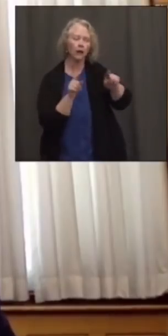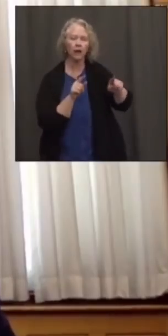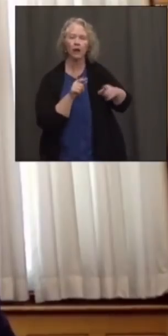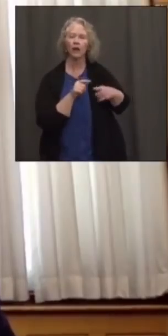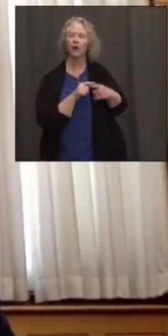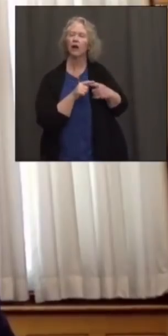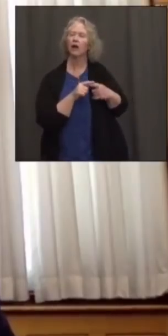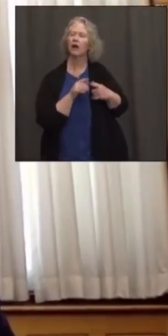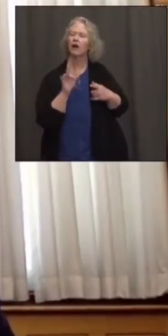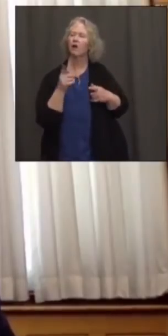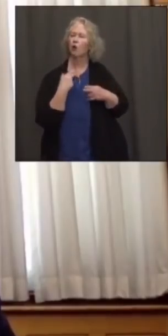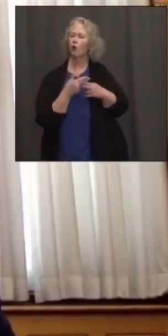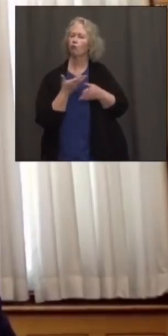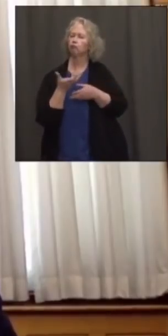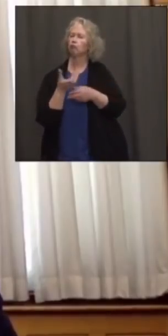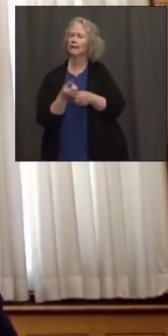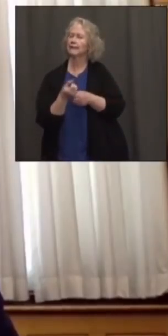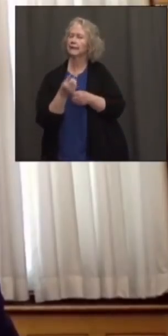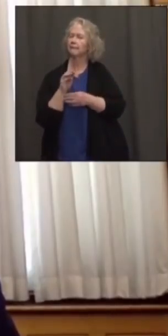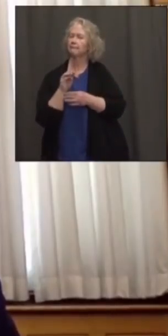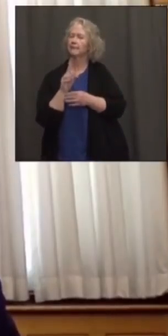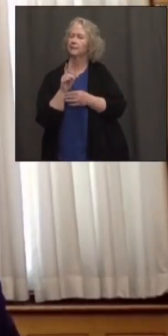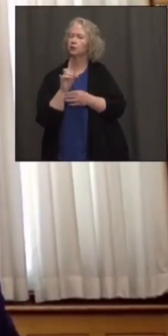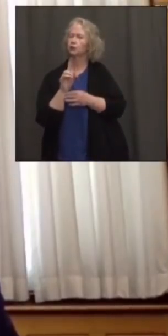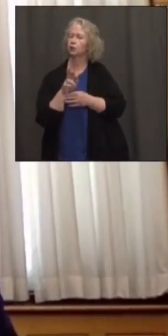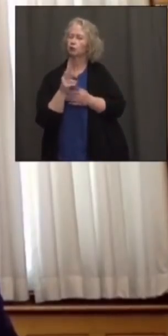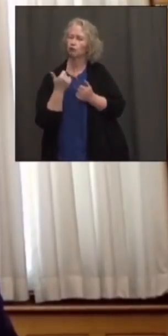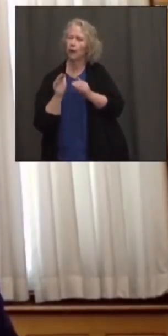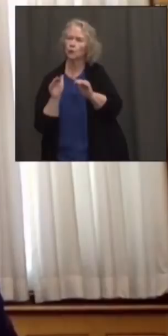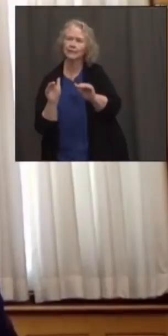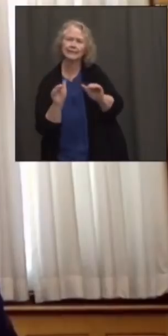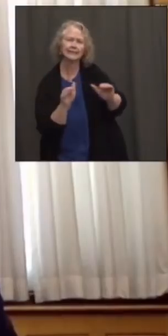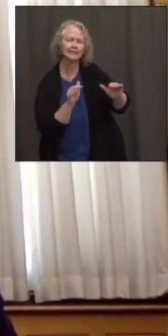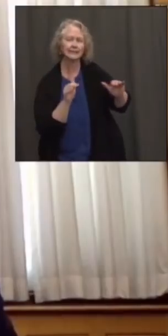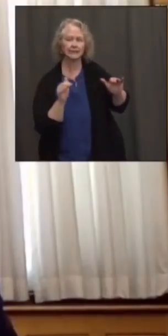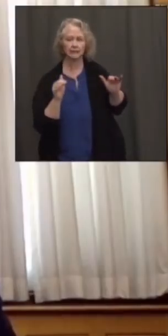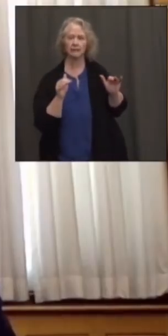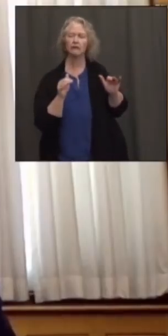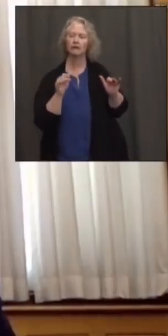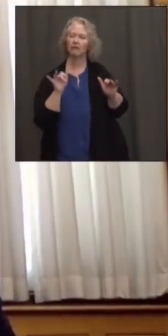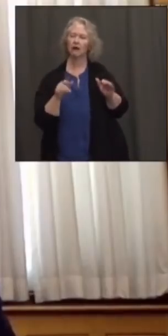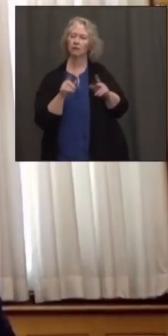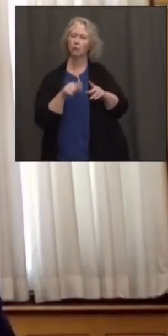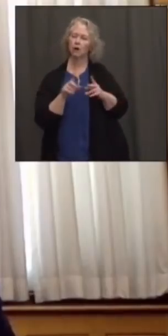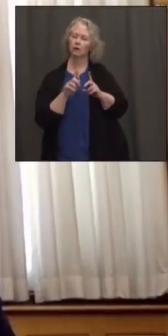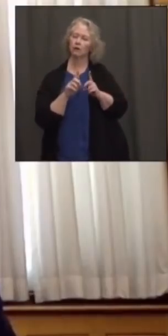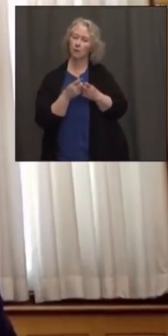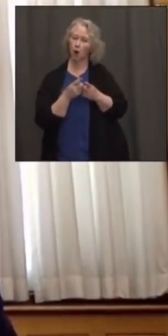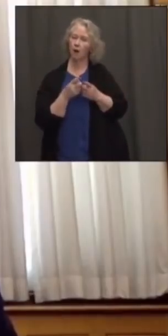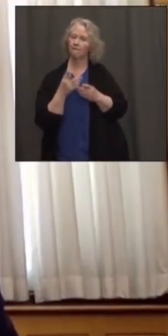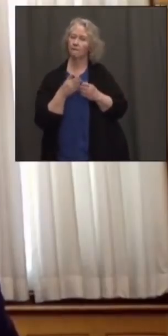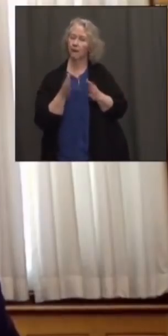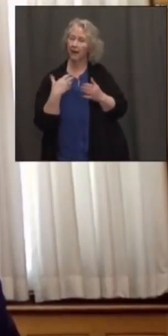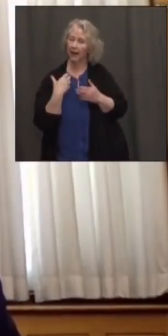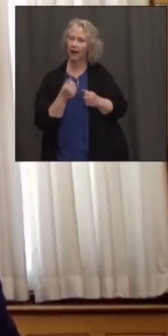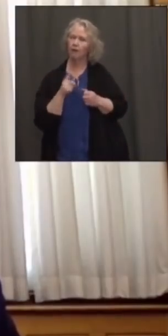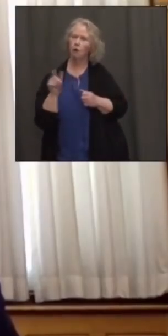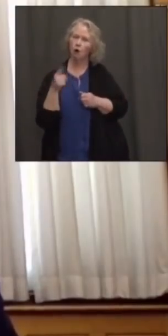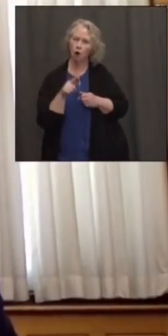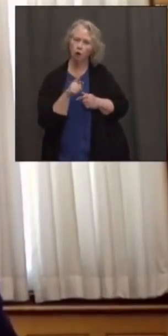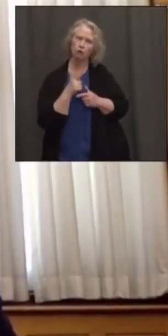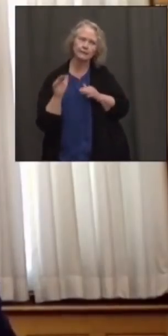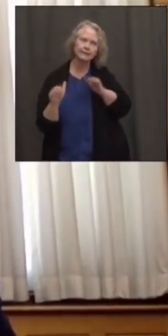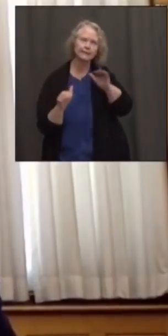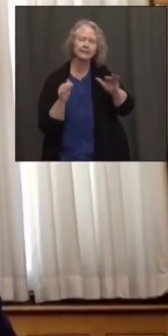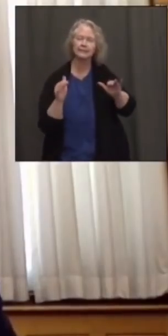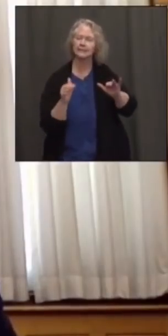trusted messenger forums. All the work that the State Department of Public Health, as well as our partners, are out there